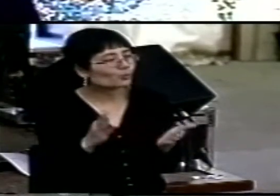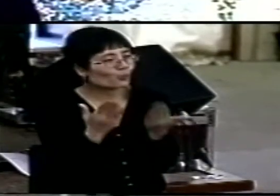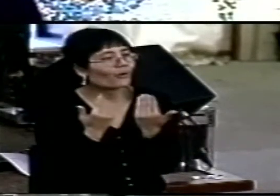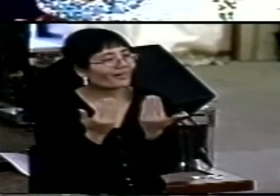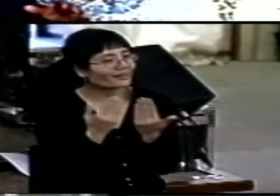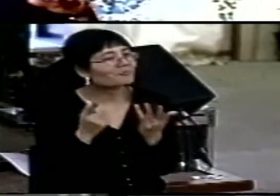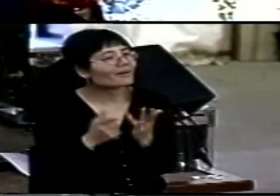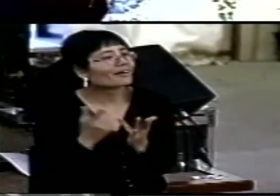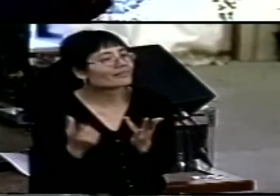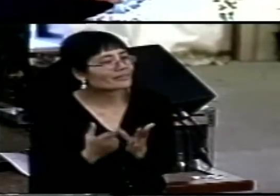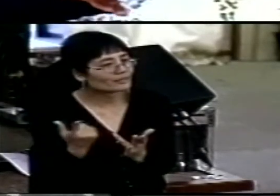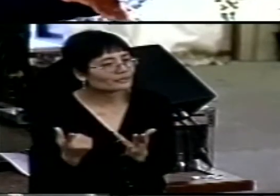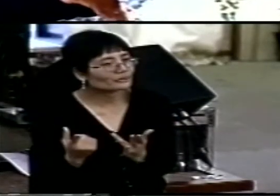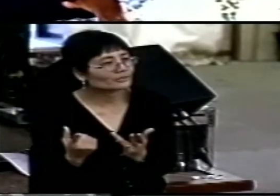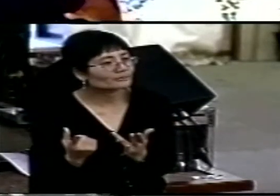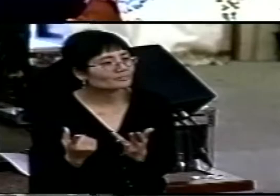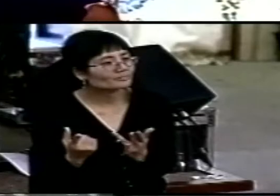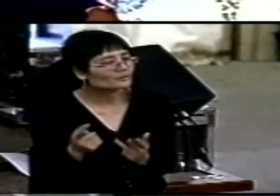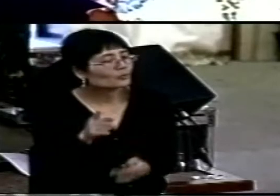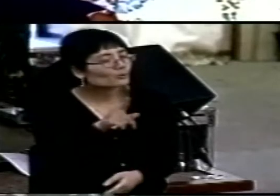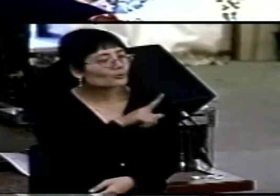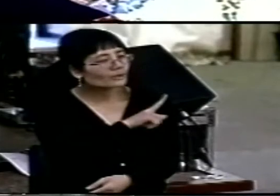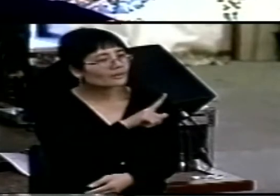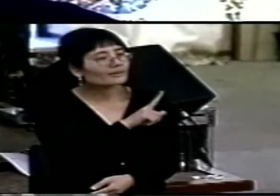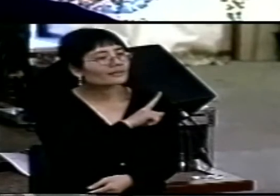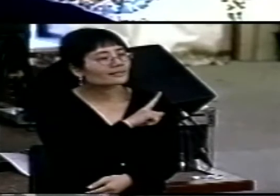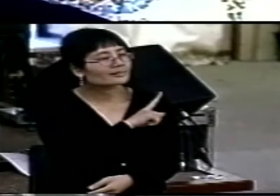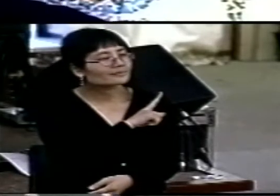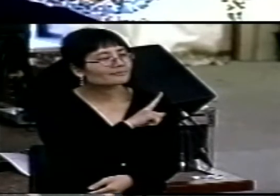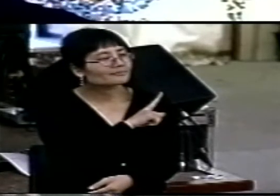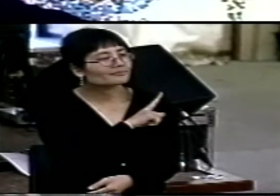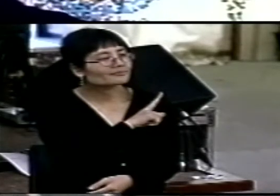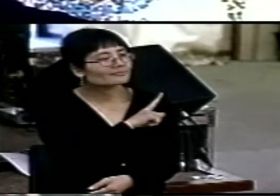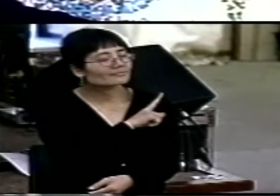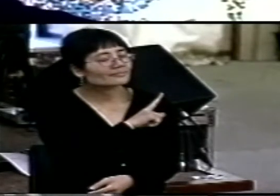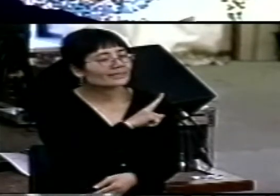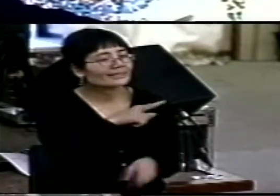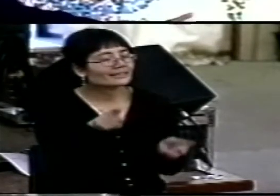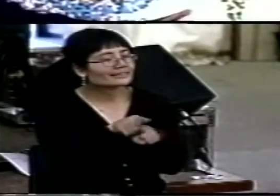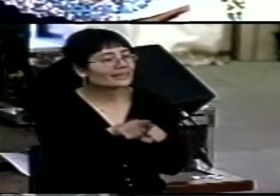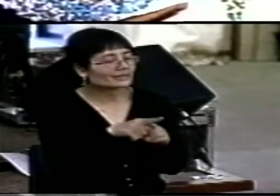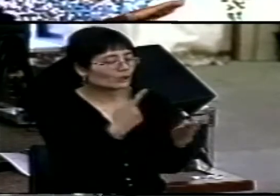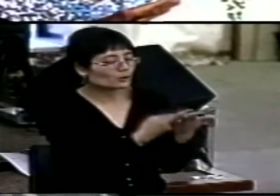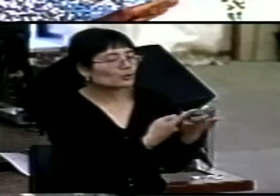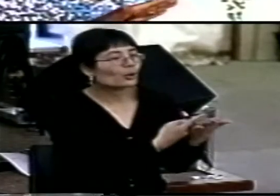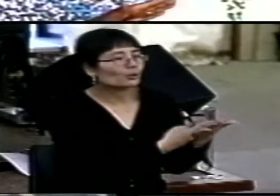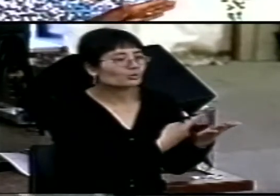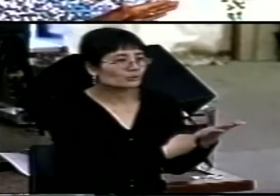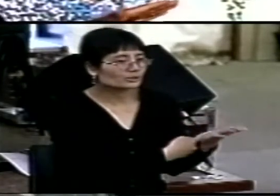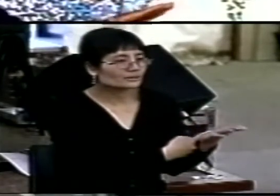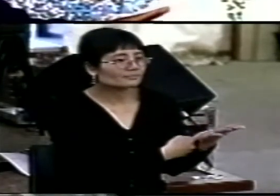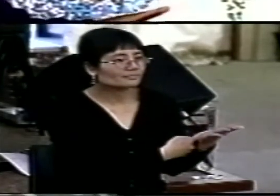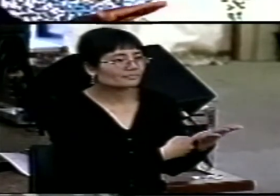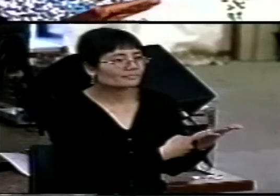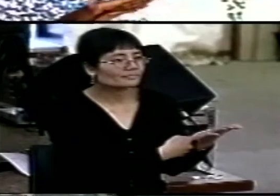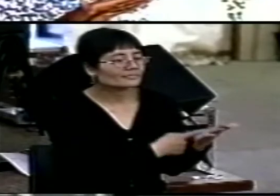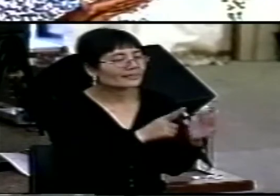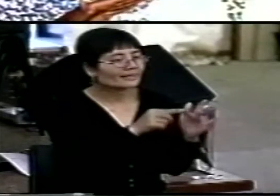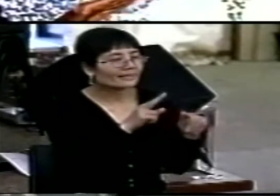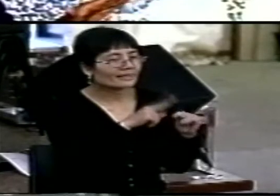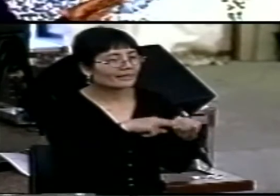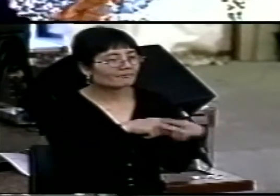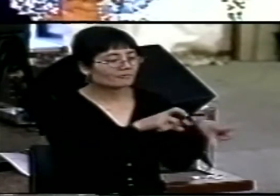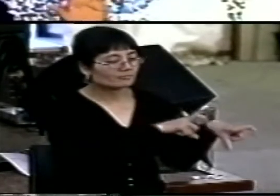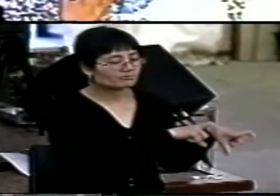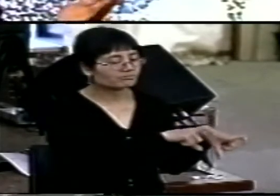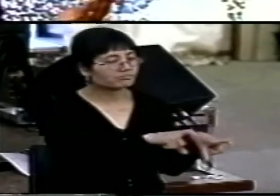because there is a kind of a subconscious, unwritten code of precedence that says, the longer you have been around,